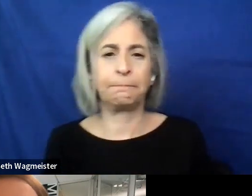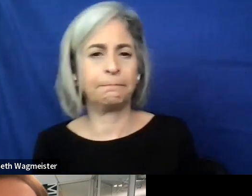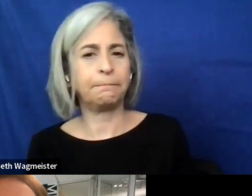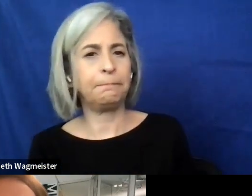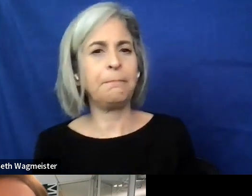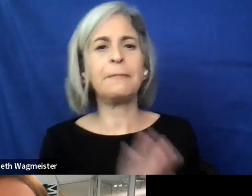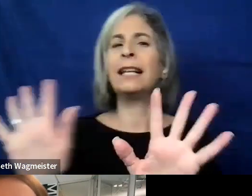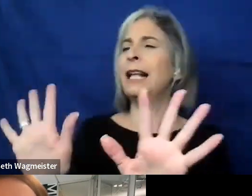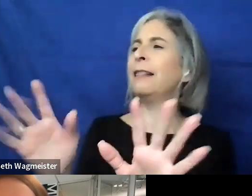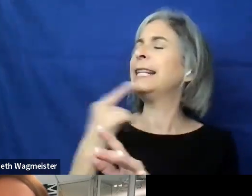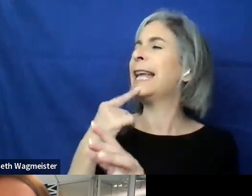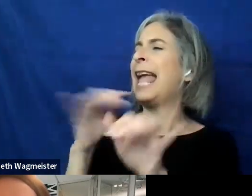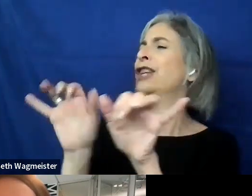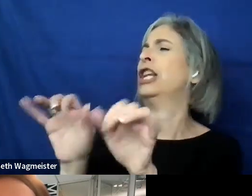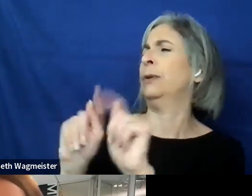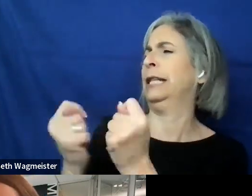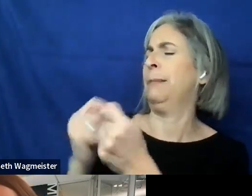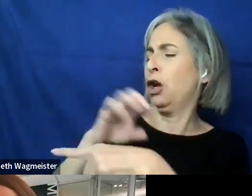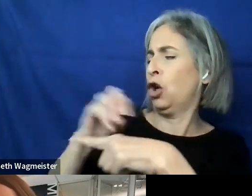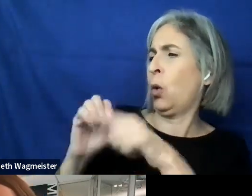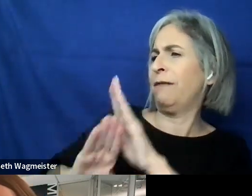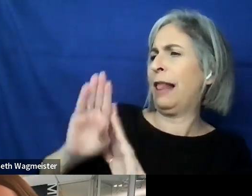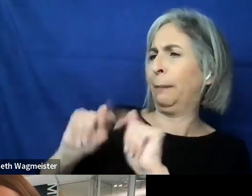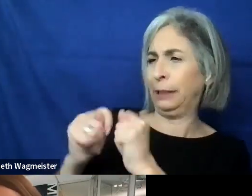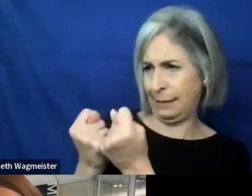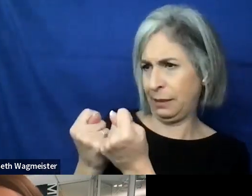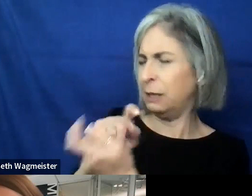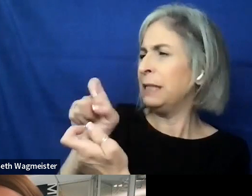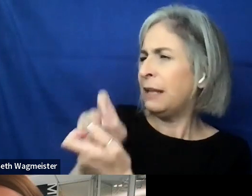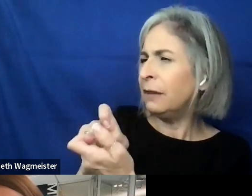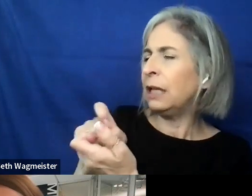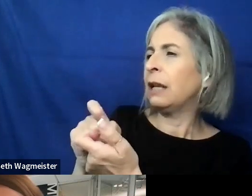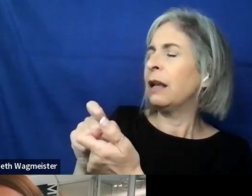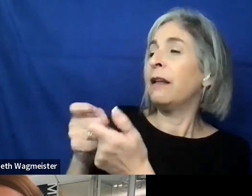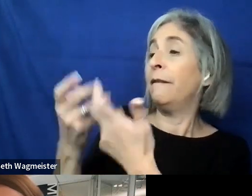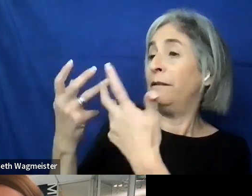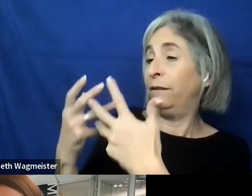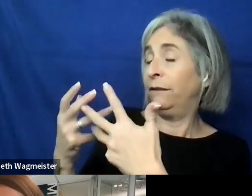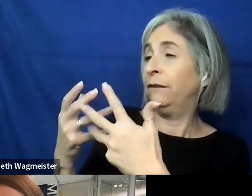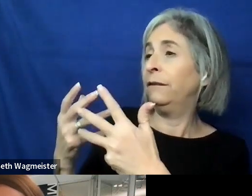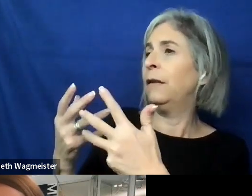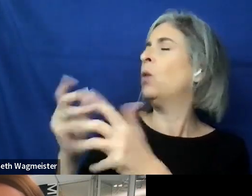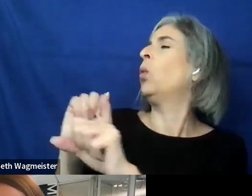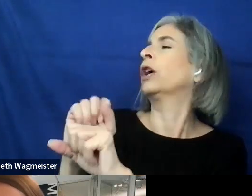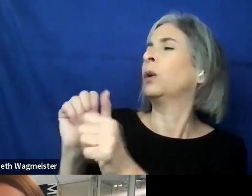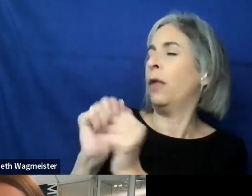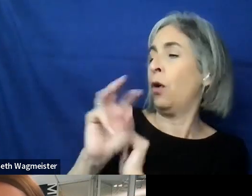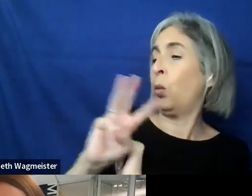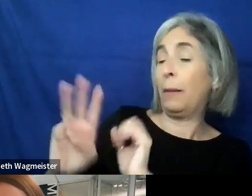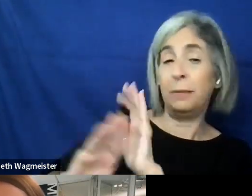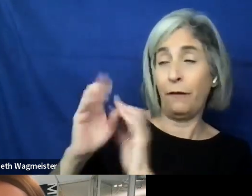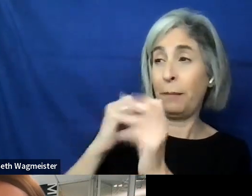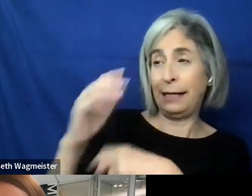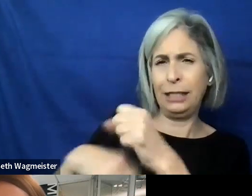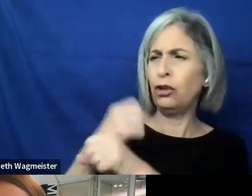Technically we'll say they're an engineering team, code developer teams that specifically have come out of web development for a number of years. What, what would your, your